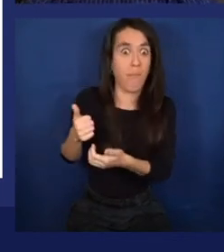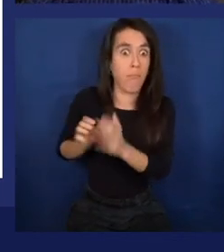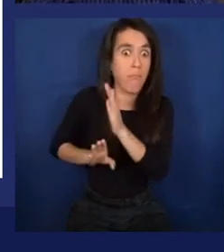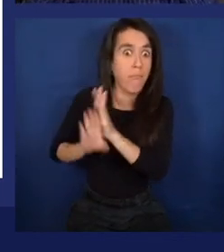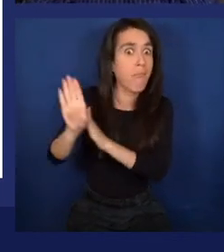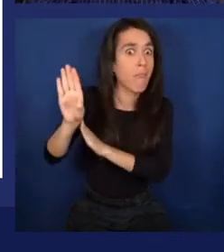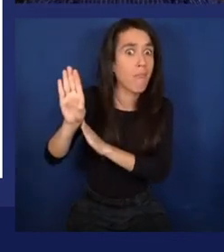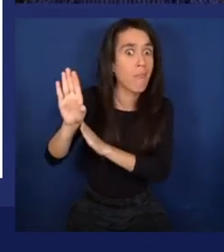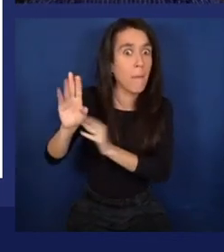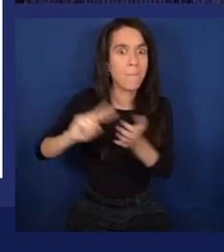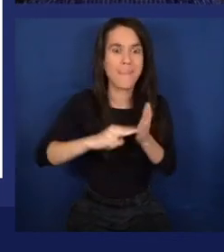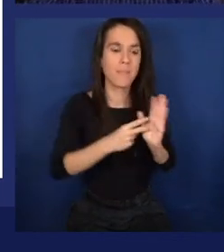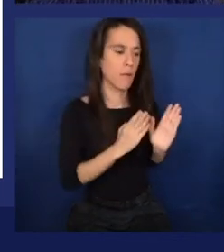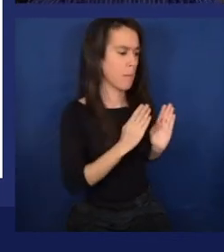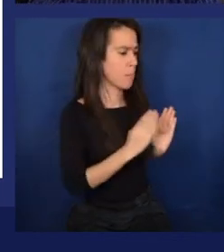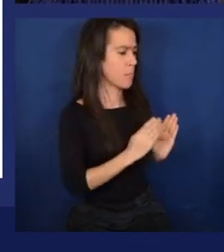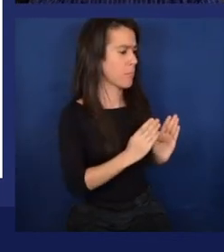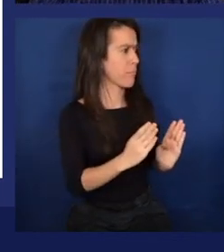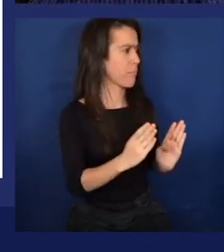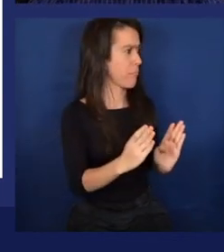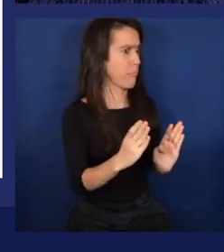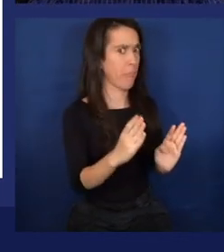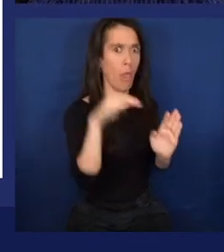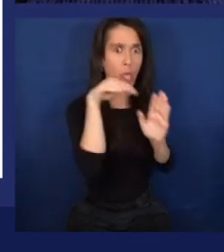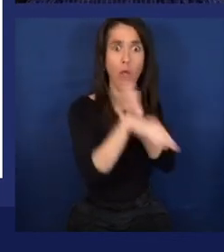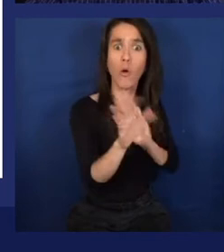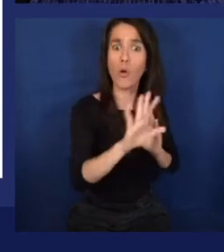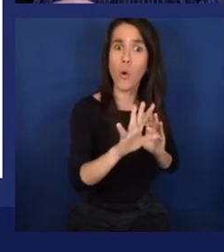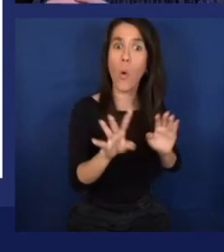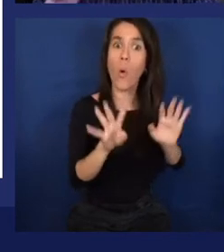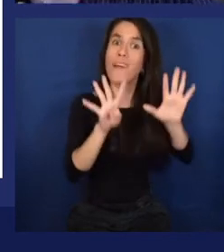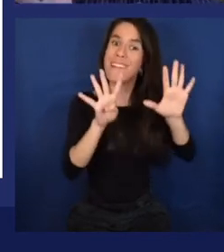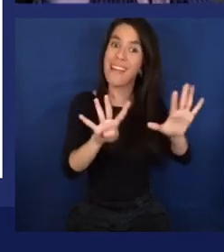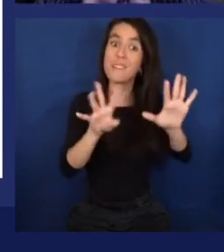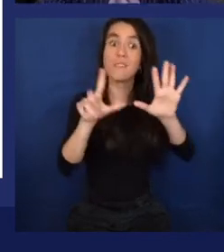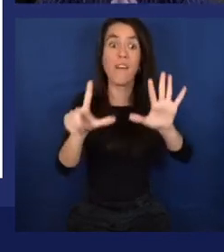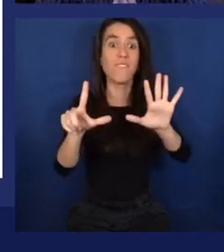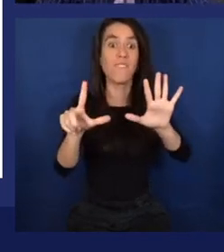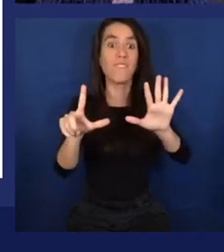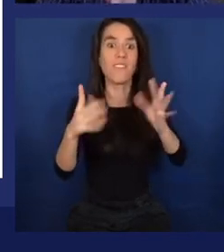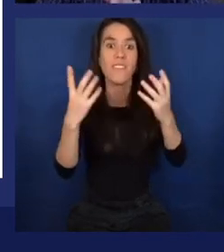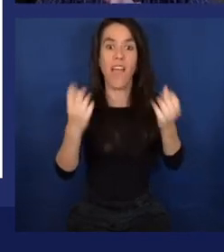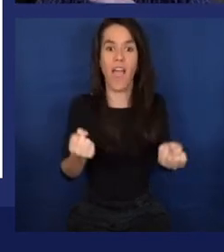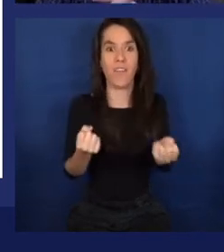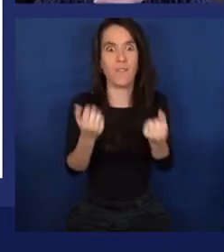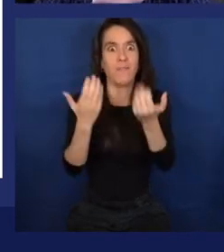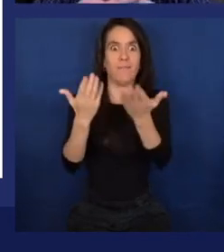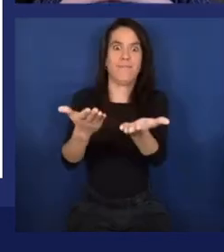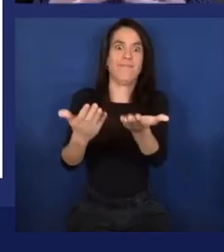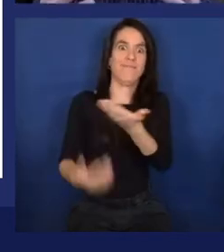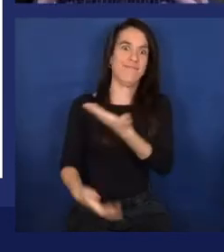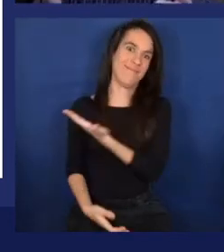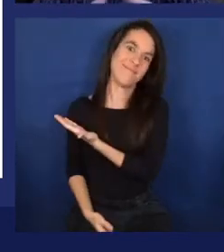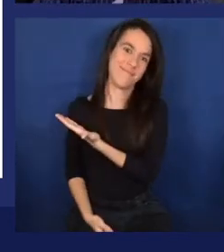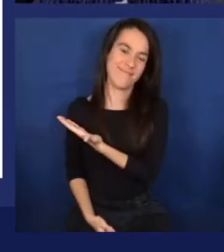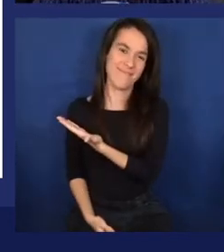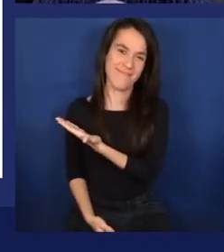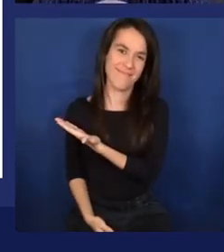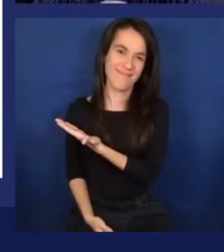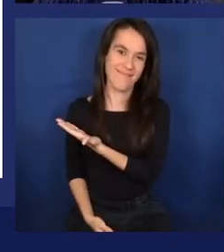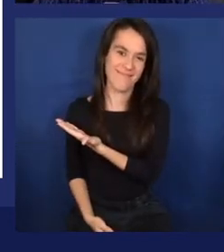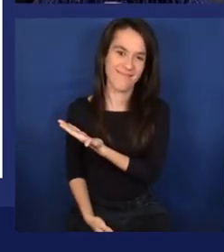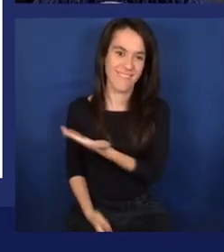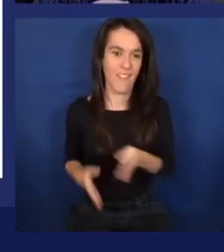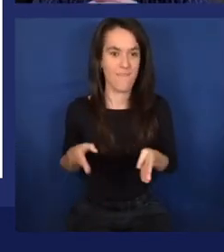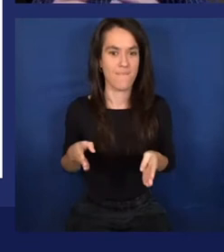didn't continue to progress. And by 1997, you get, I would argue, one of the greatest wins for the needs of all time in a computer built